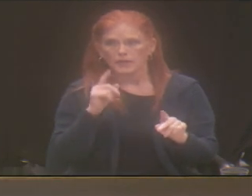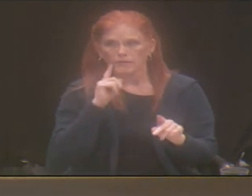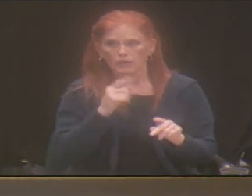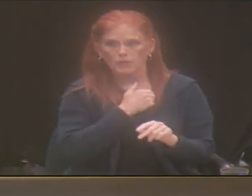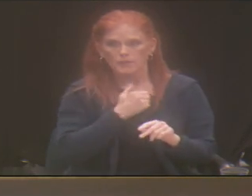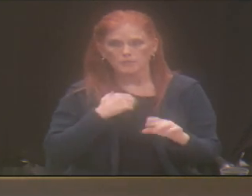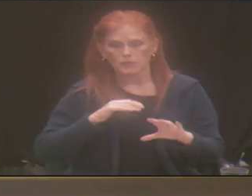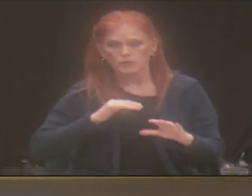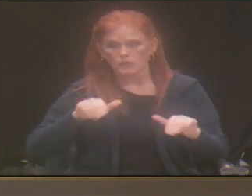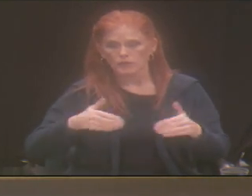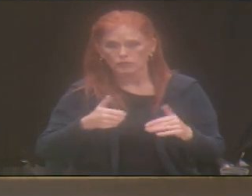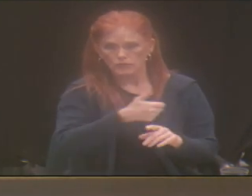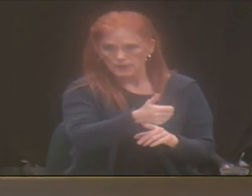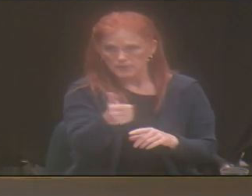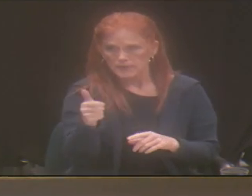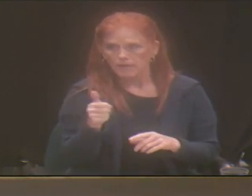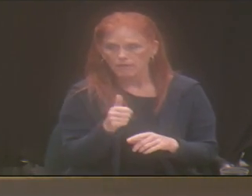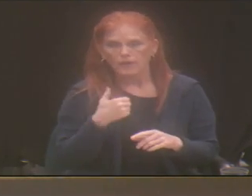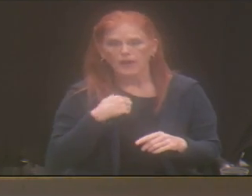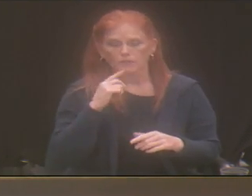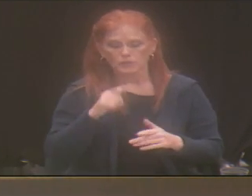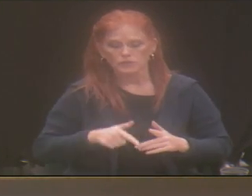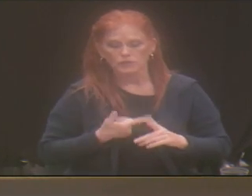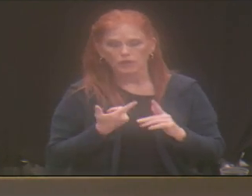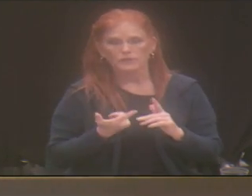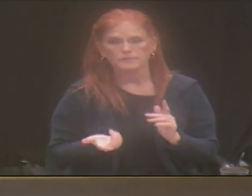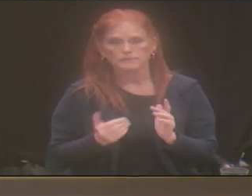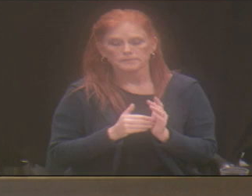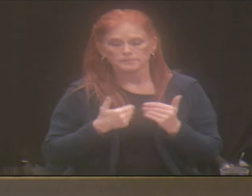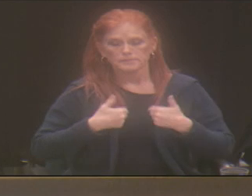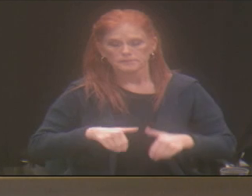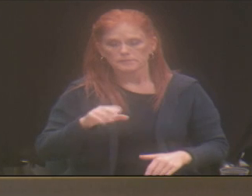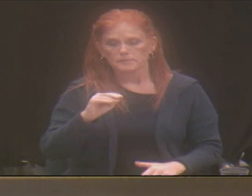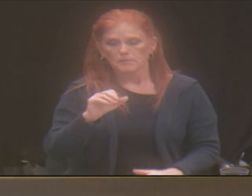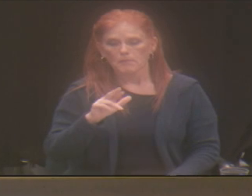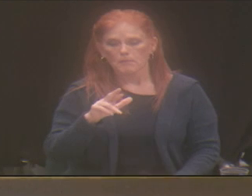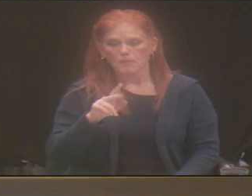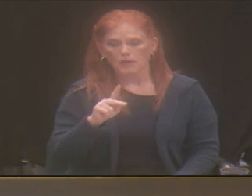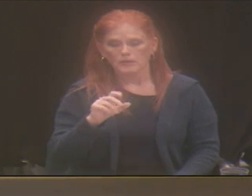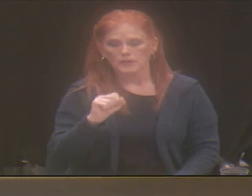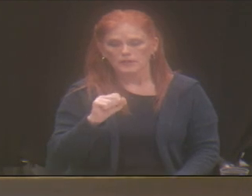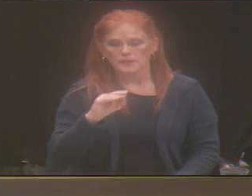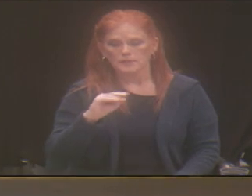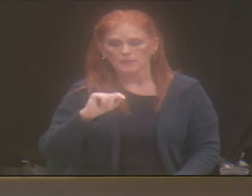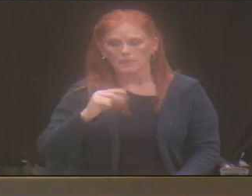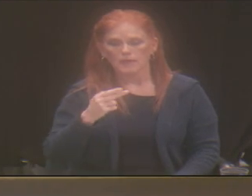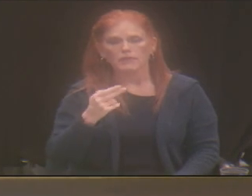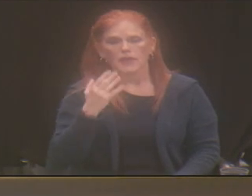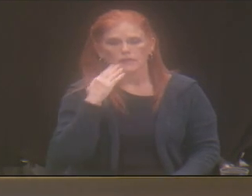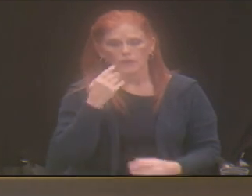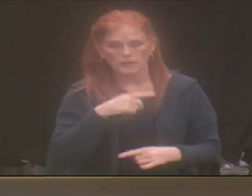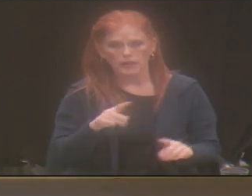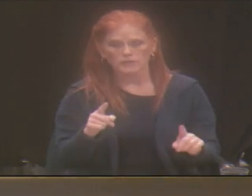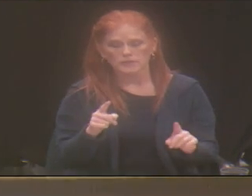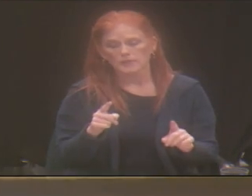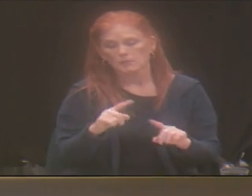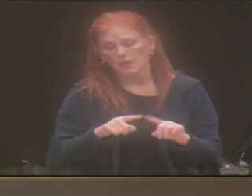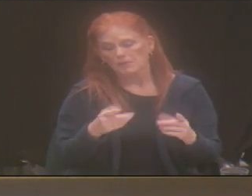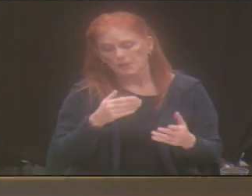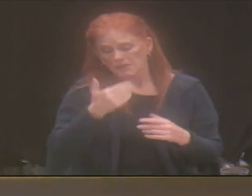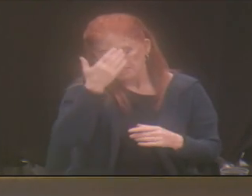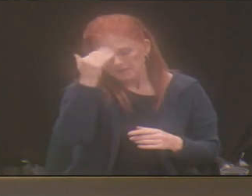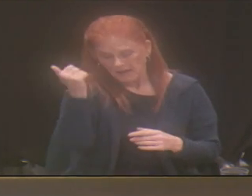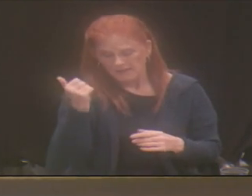introduce themselves. I'll start. My name is Mark Smith. I said that before, but just in case you forgot.